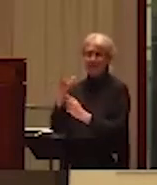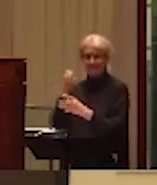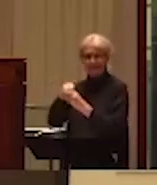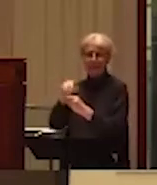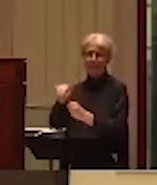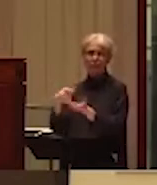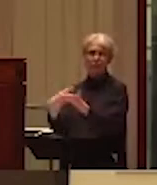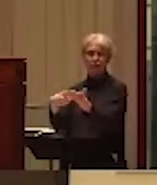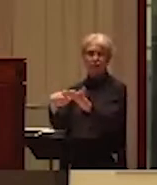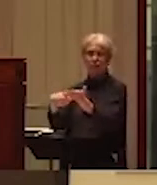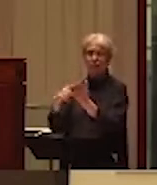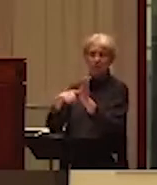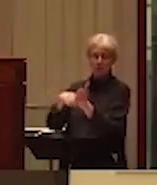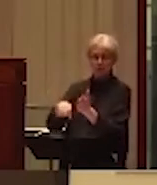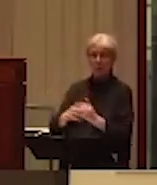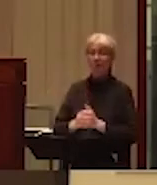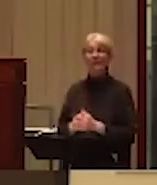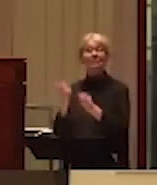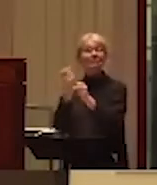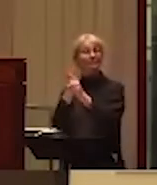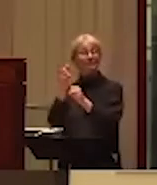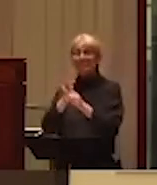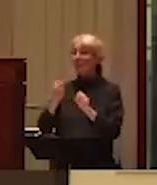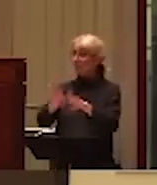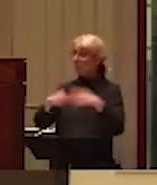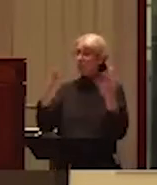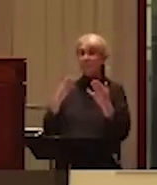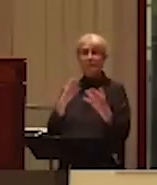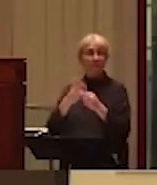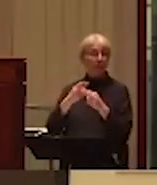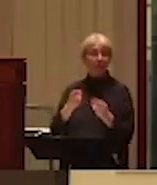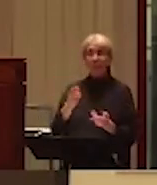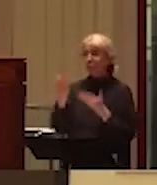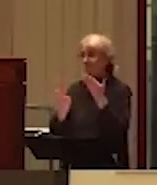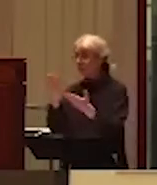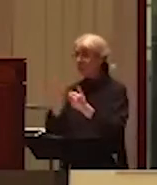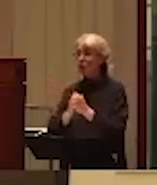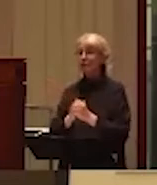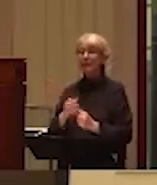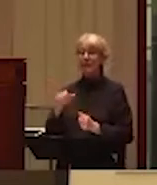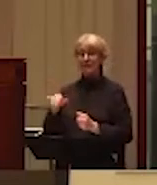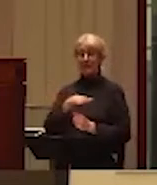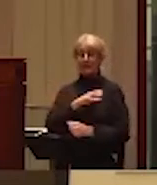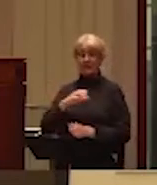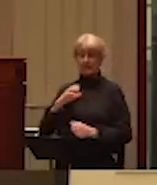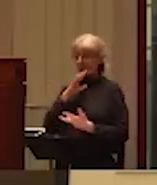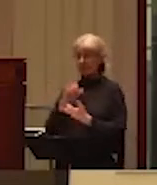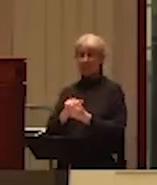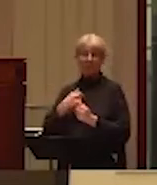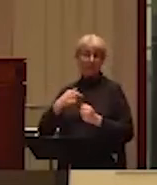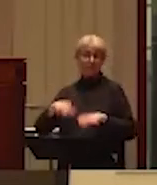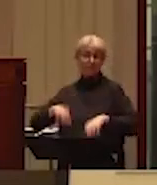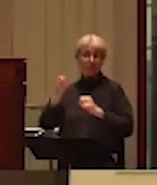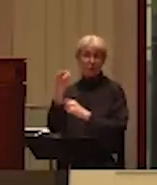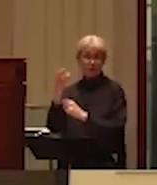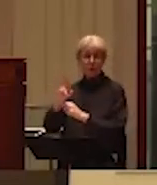Each year we hold a call for nominations, uh, and our committee, which I have the honor of chairing, gathers in the spring to